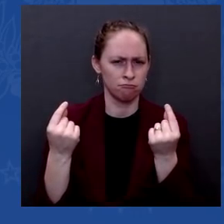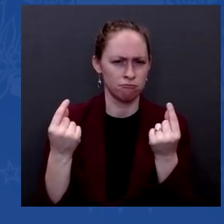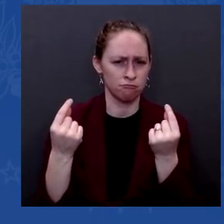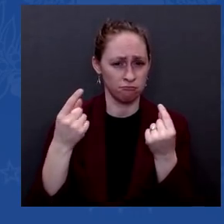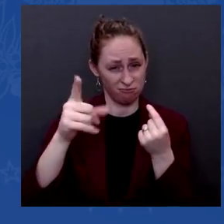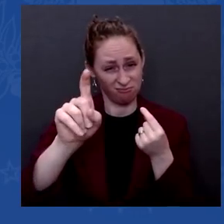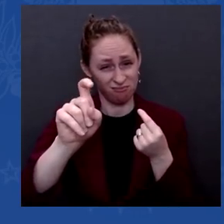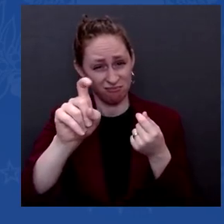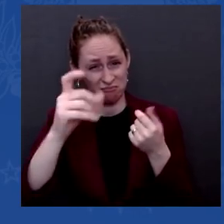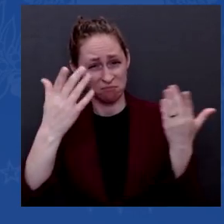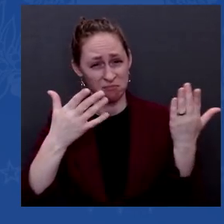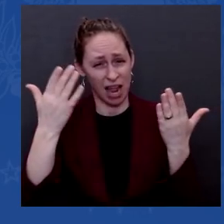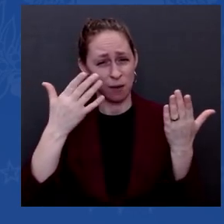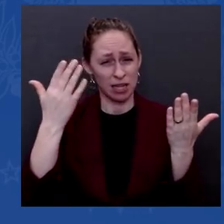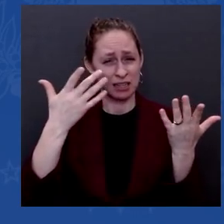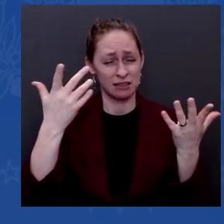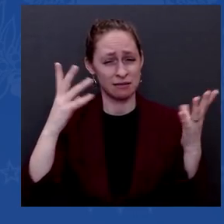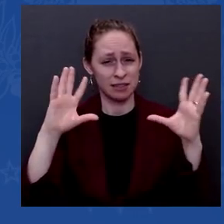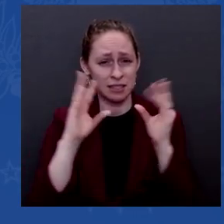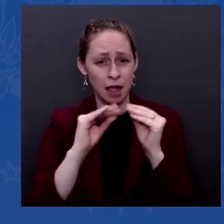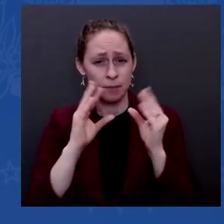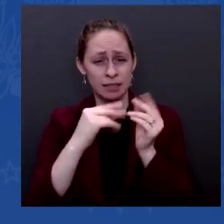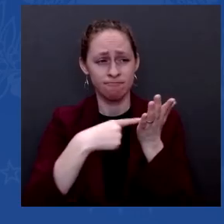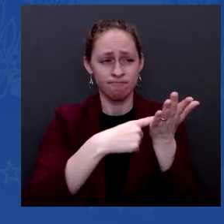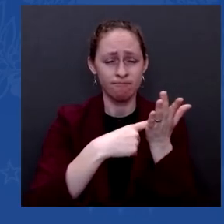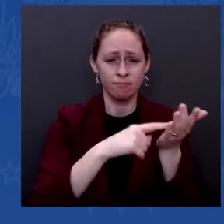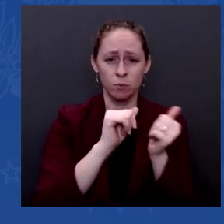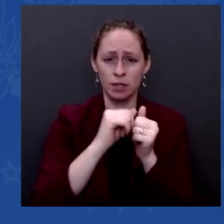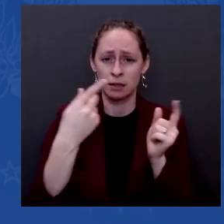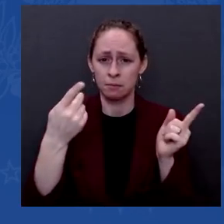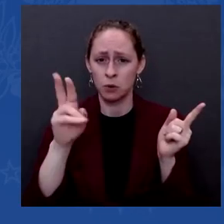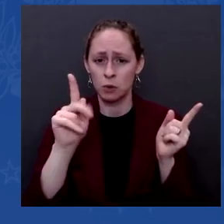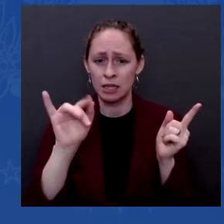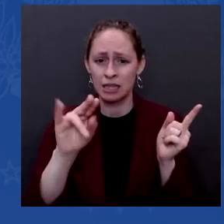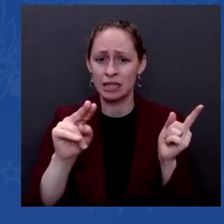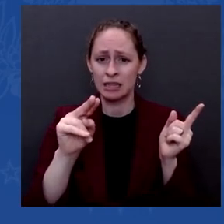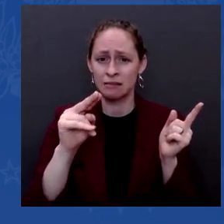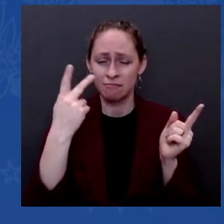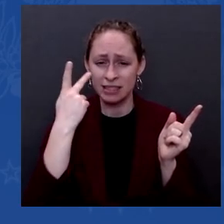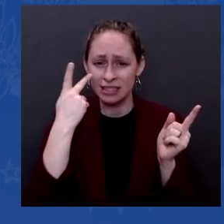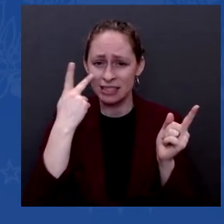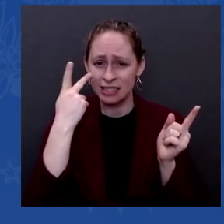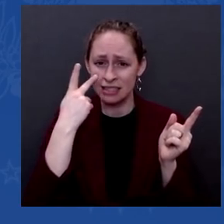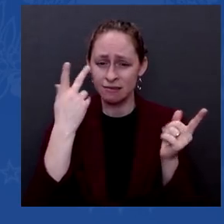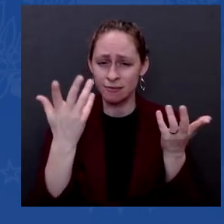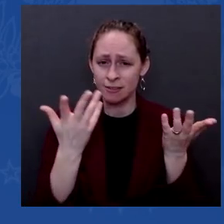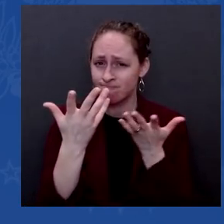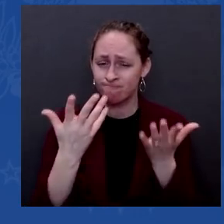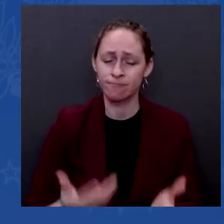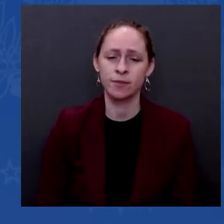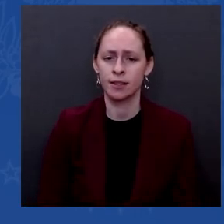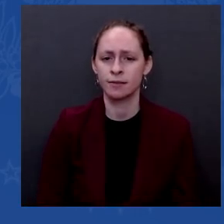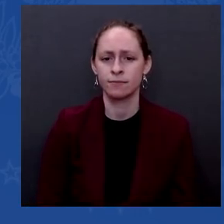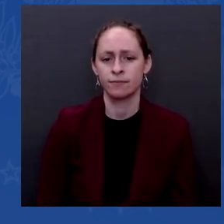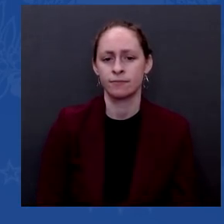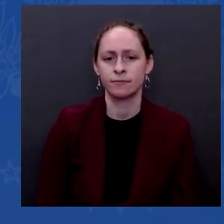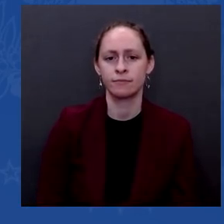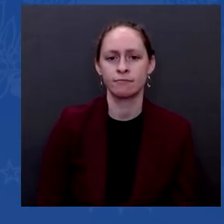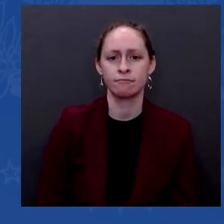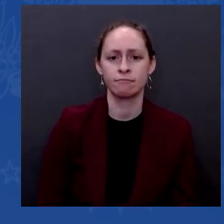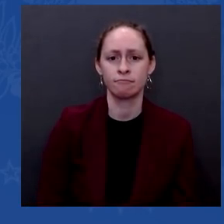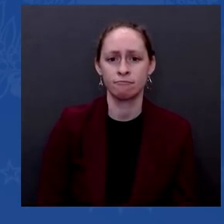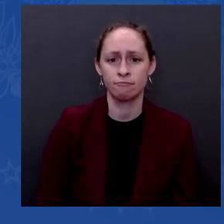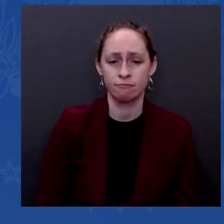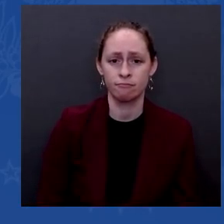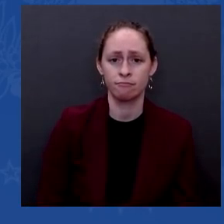to bed, address their concerns, and negotiate a way out of this? The last part, the last question, yes. When we talked about whether or not we'd pick the three